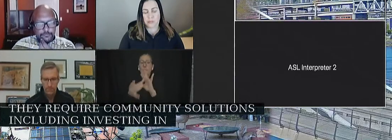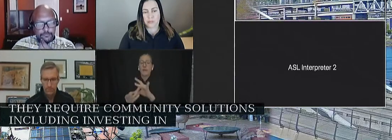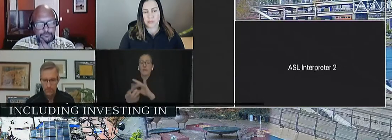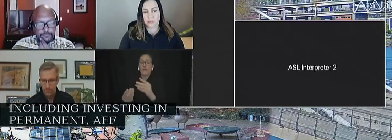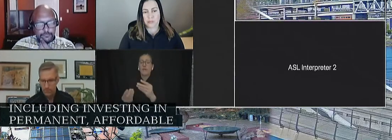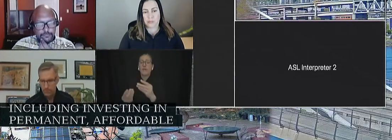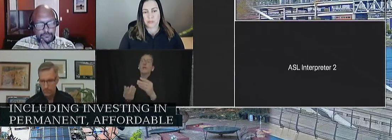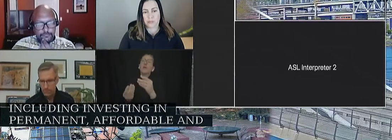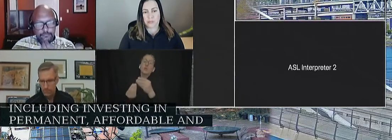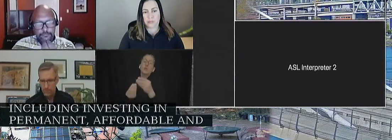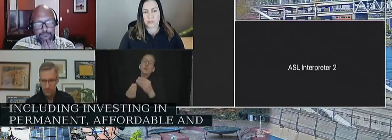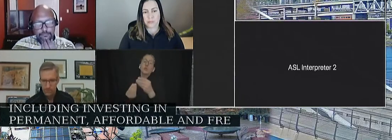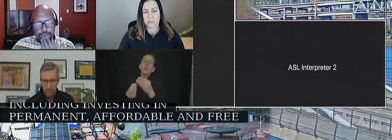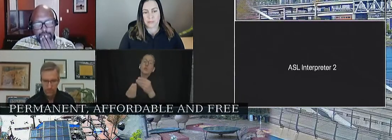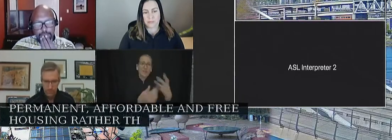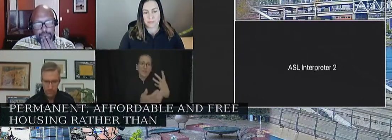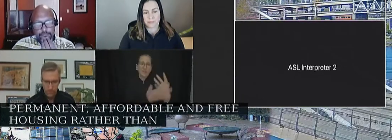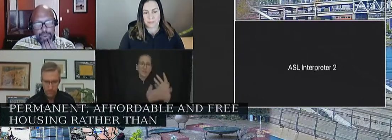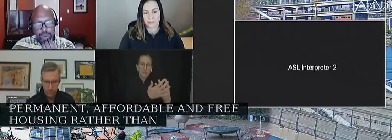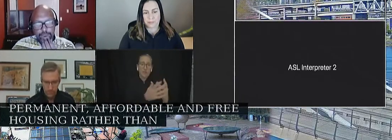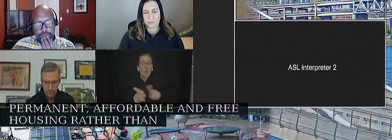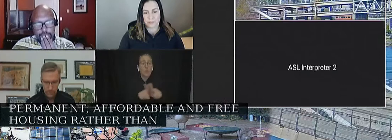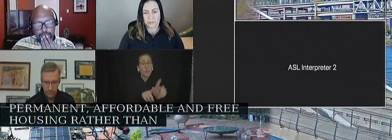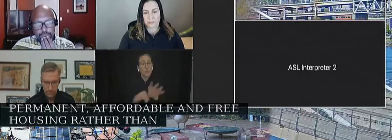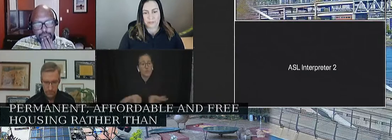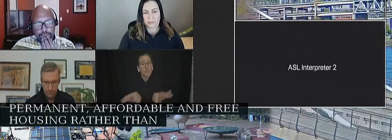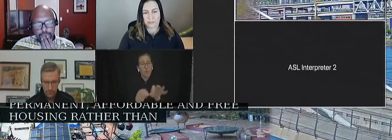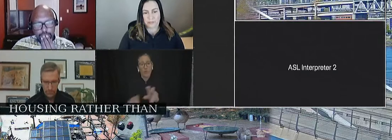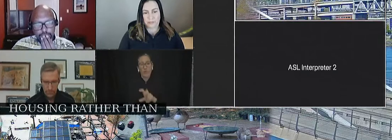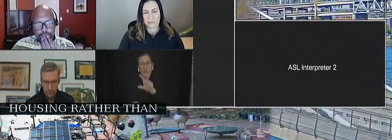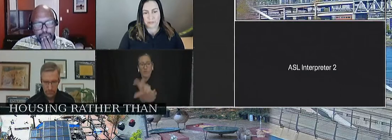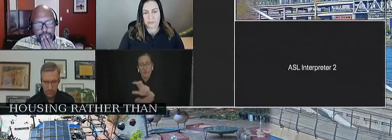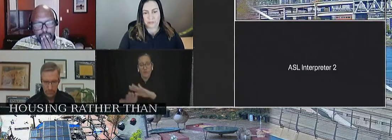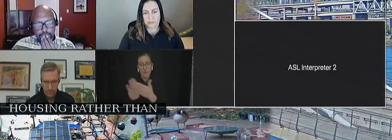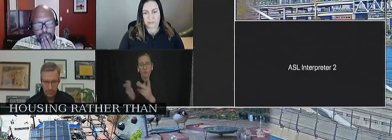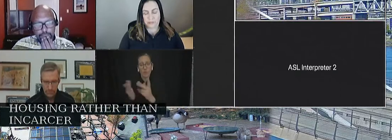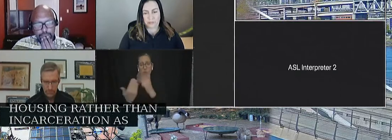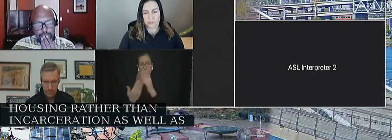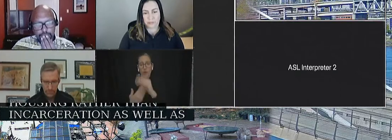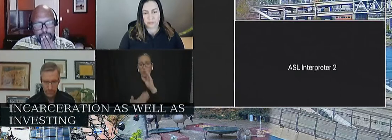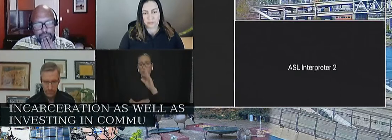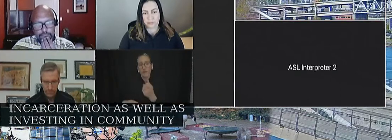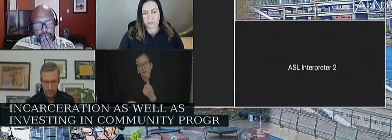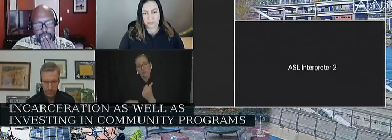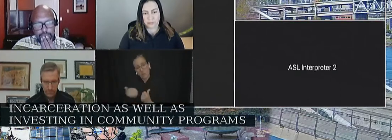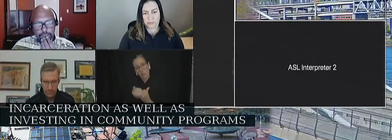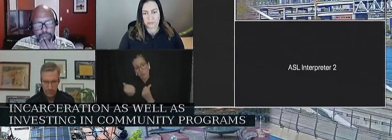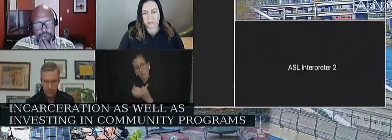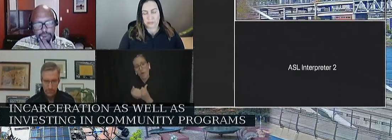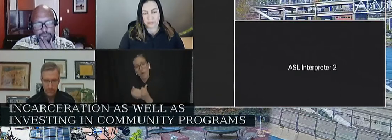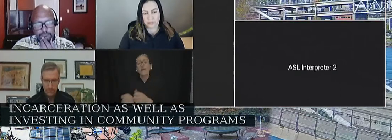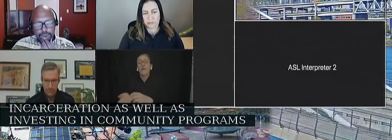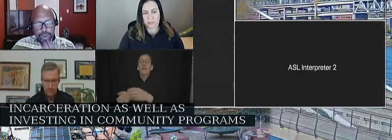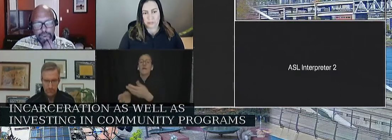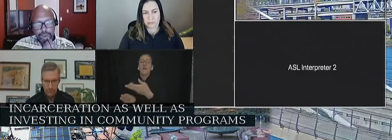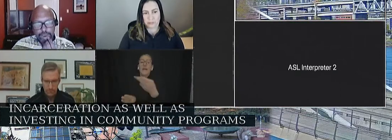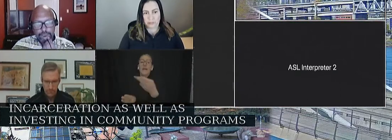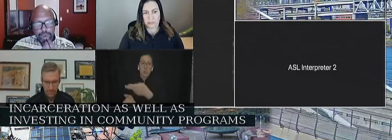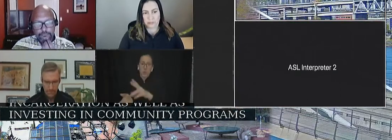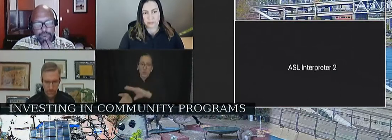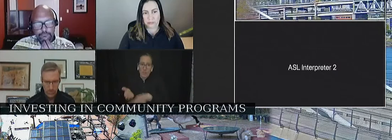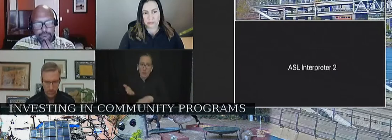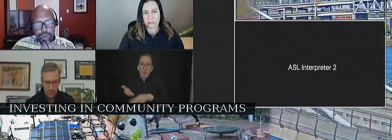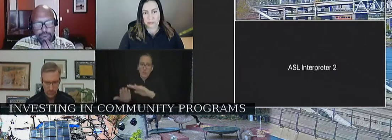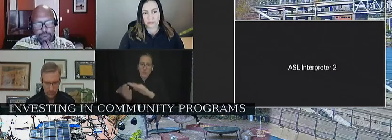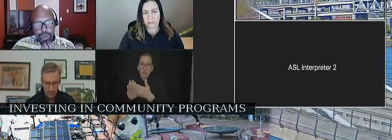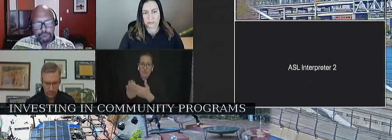incarceration, as well as investing in community programs that uplift historically marginalized communities, mental health support, and affordable drug